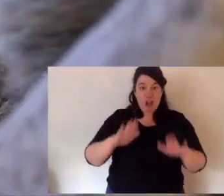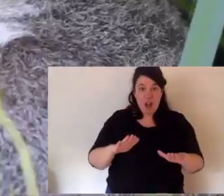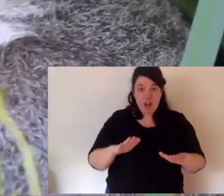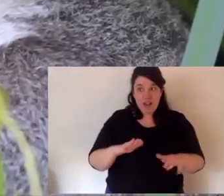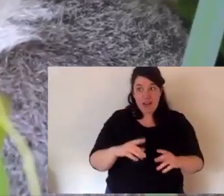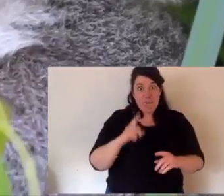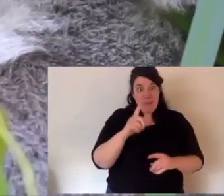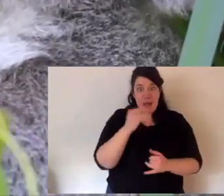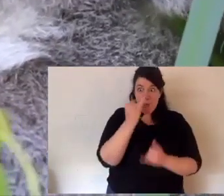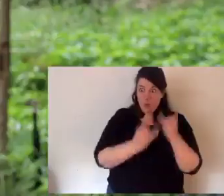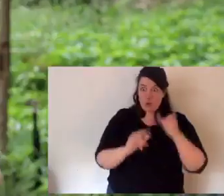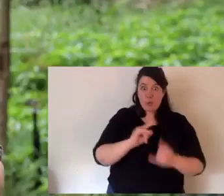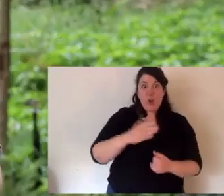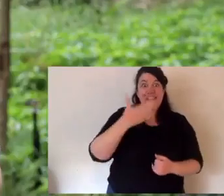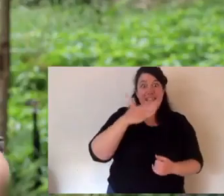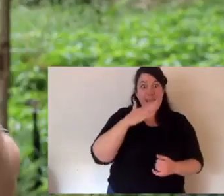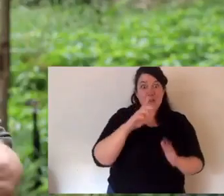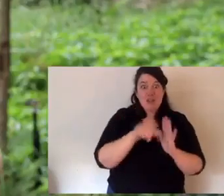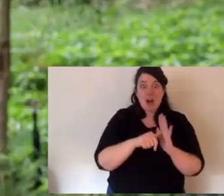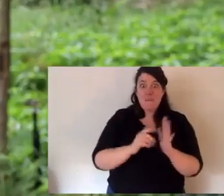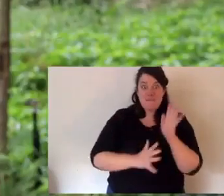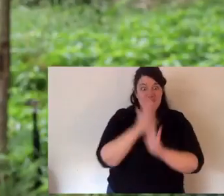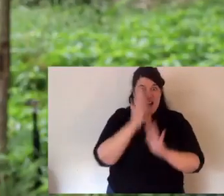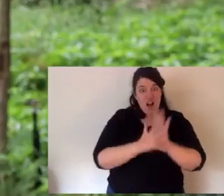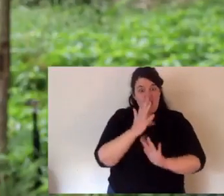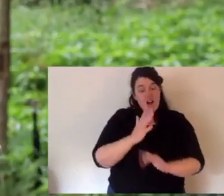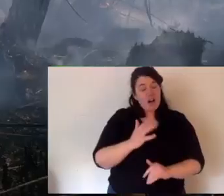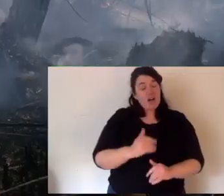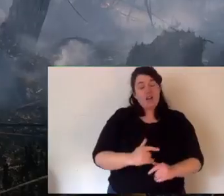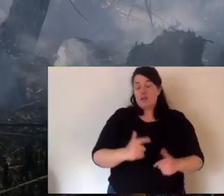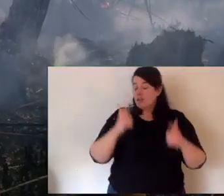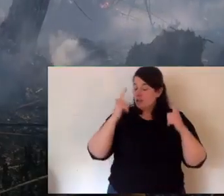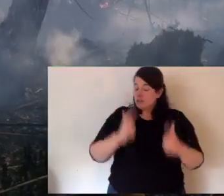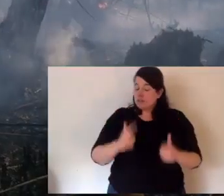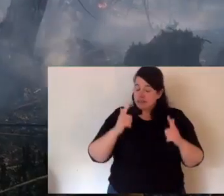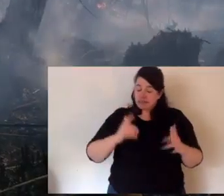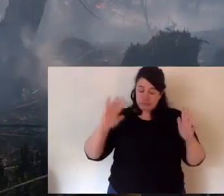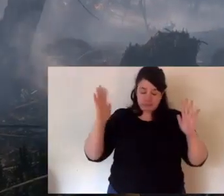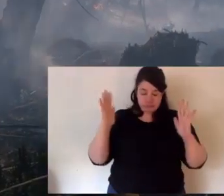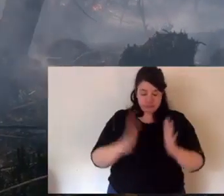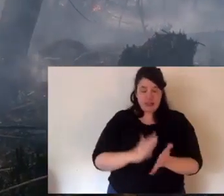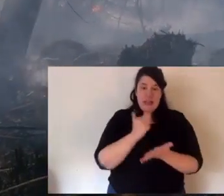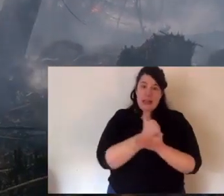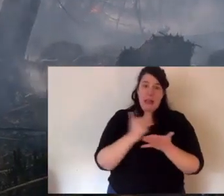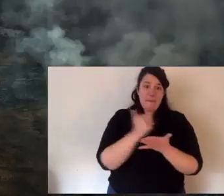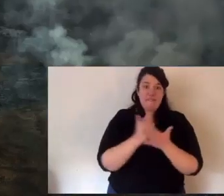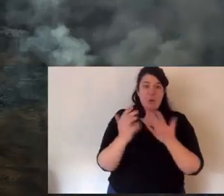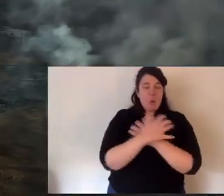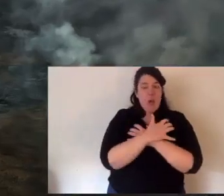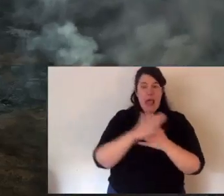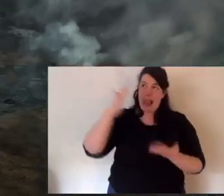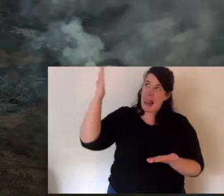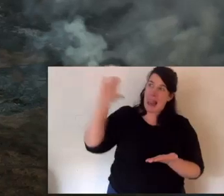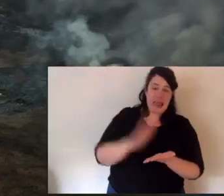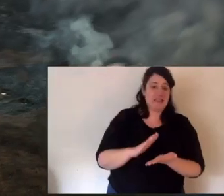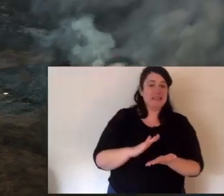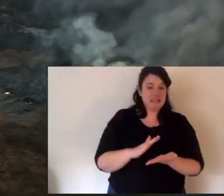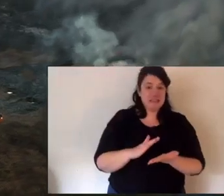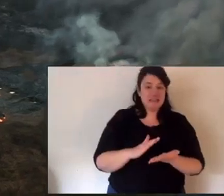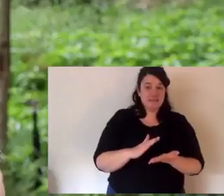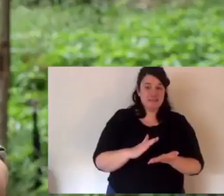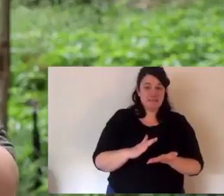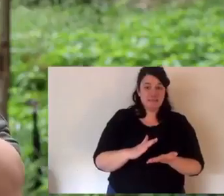South Wales to be extinct by 2050. I'm sure we can all imagine the fires have only made things